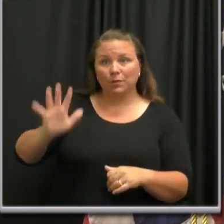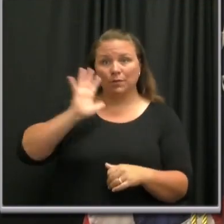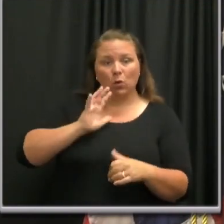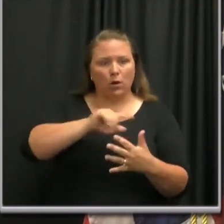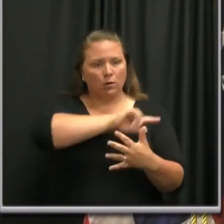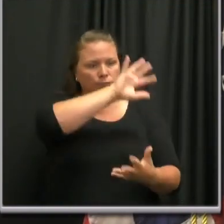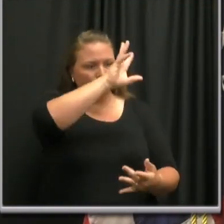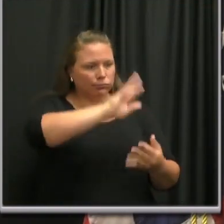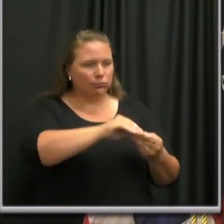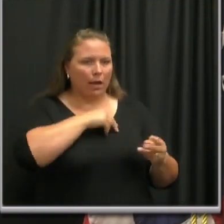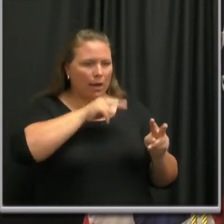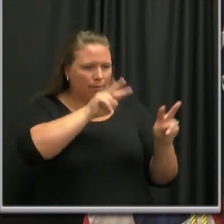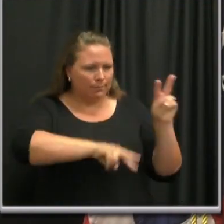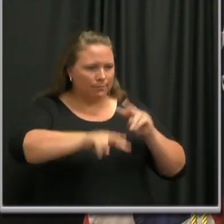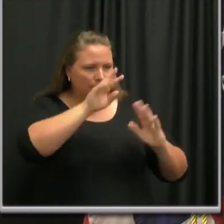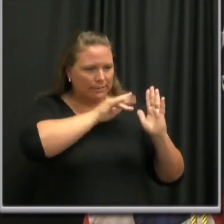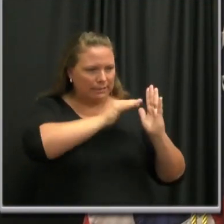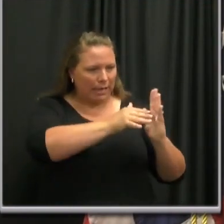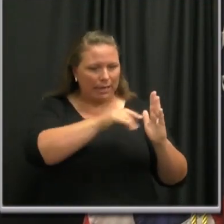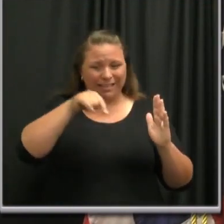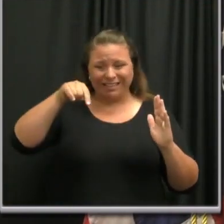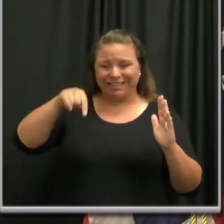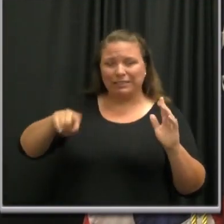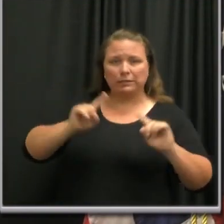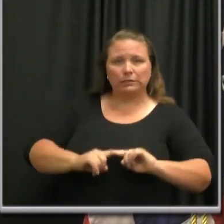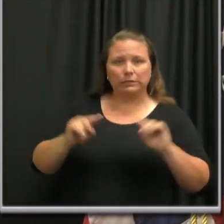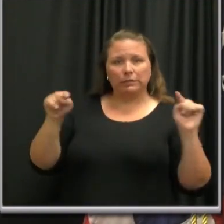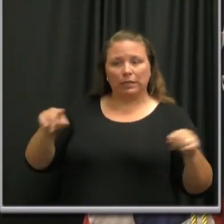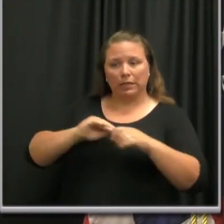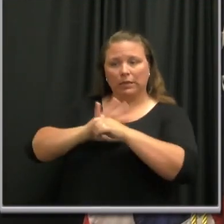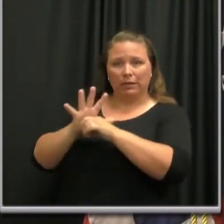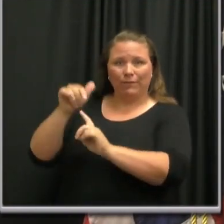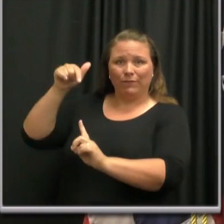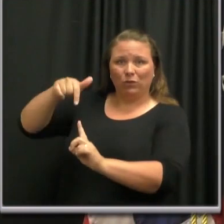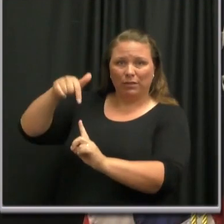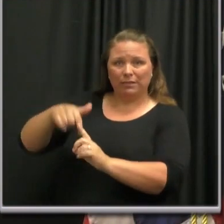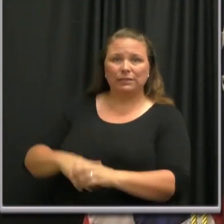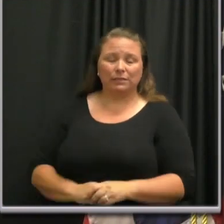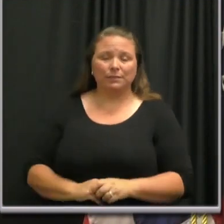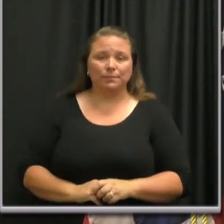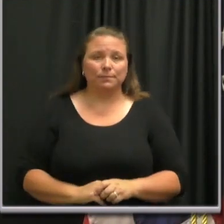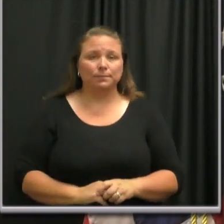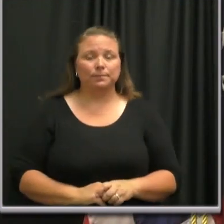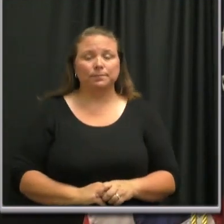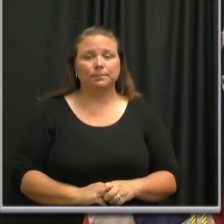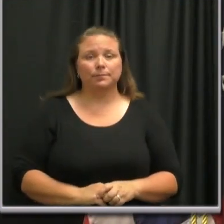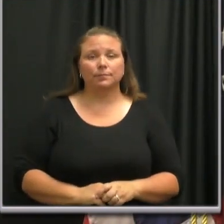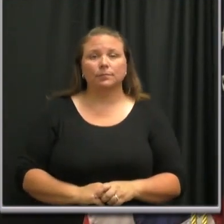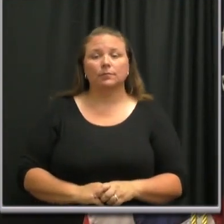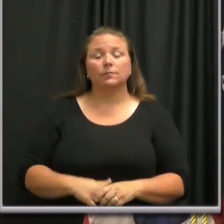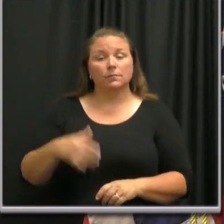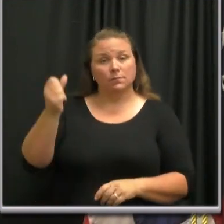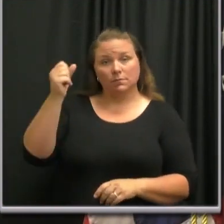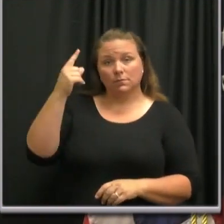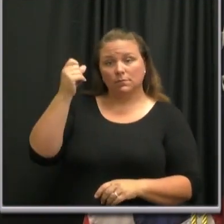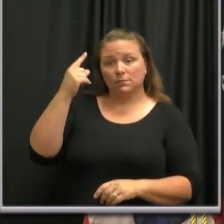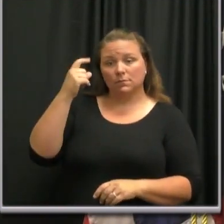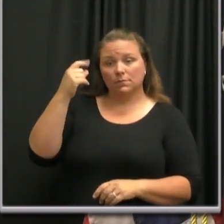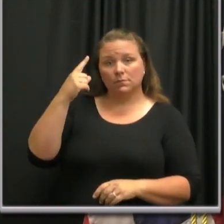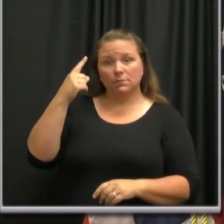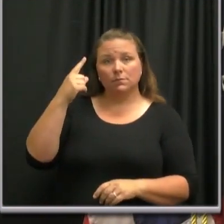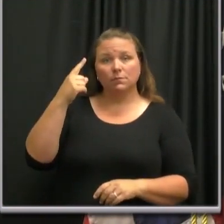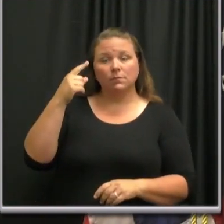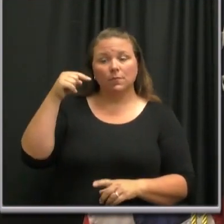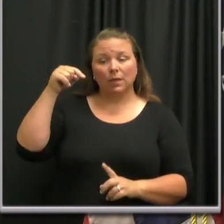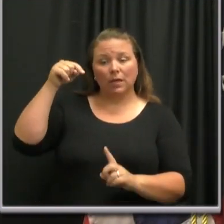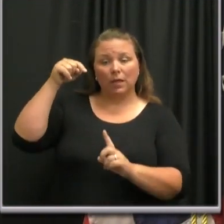I've studied is quite like SARS-CoV-2, the cause of COVID-19 disease. Among other things, the wide